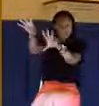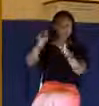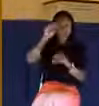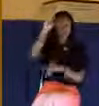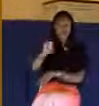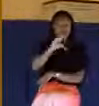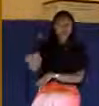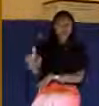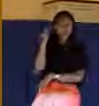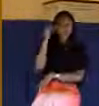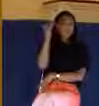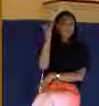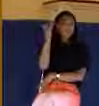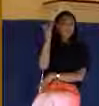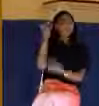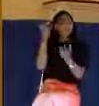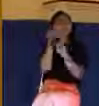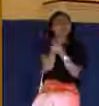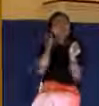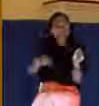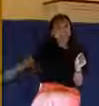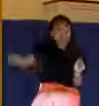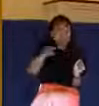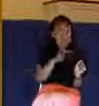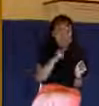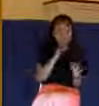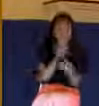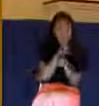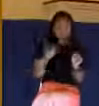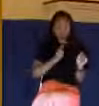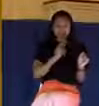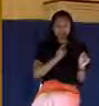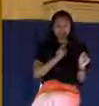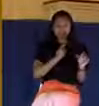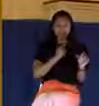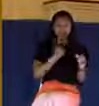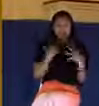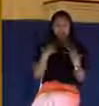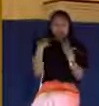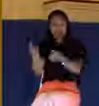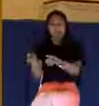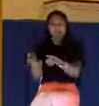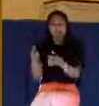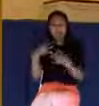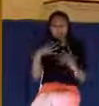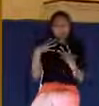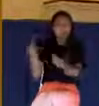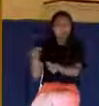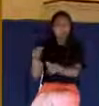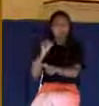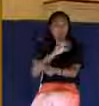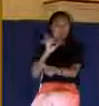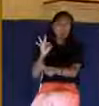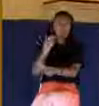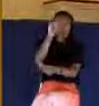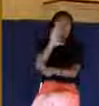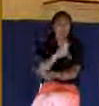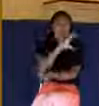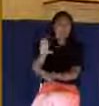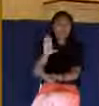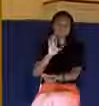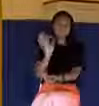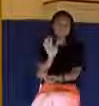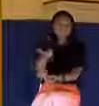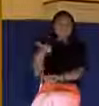he wanted to save you. He did not save himself in order that he could be my savior and your savior. And many